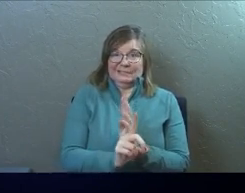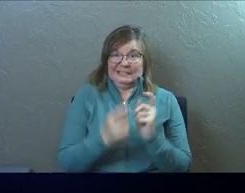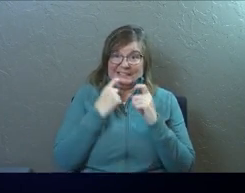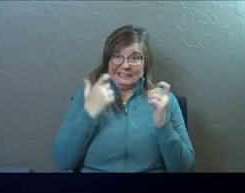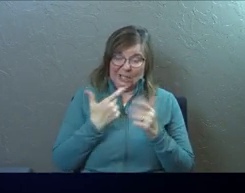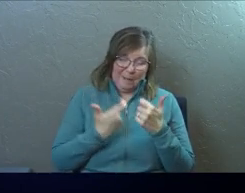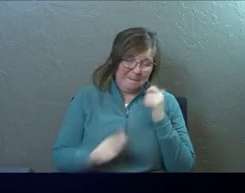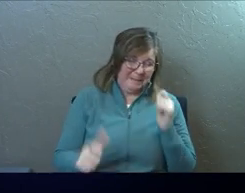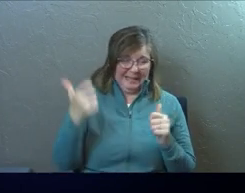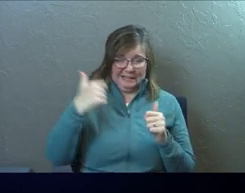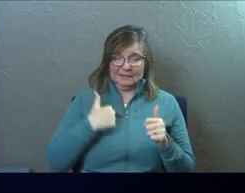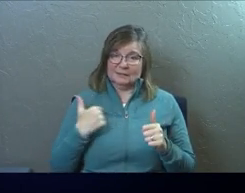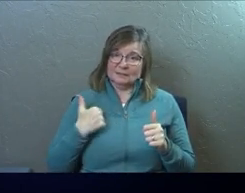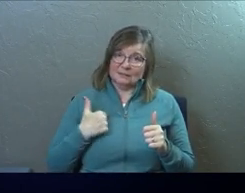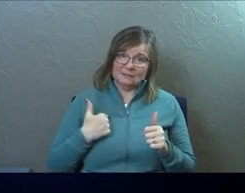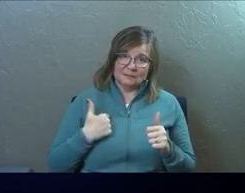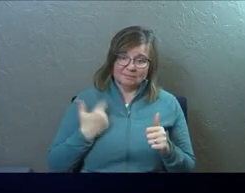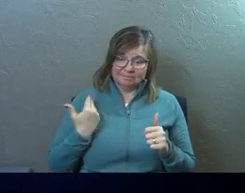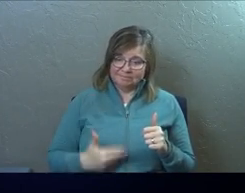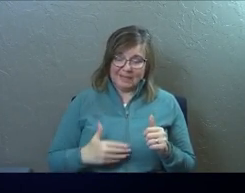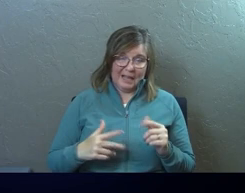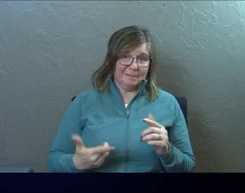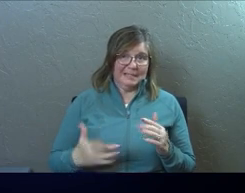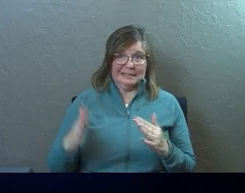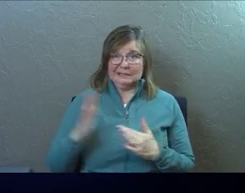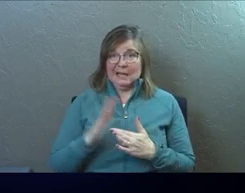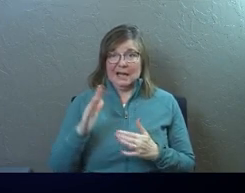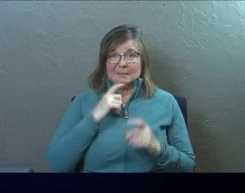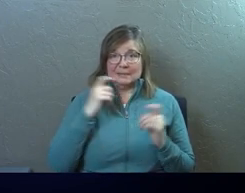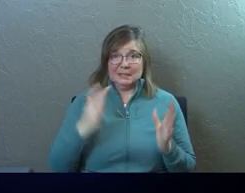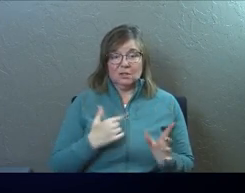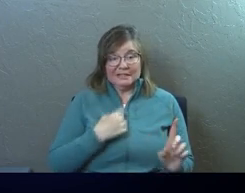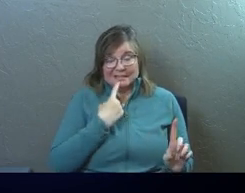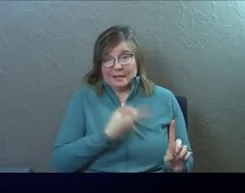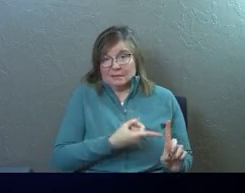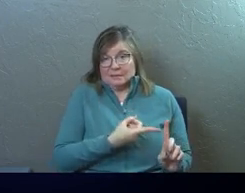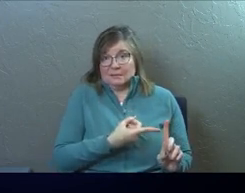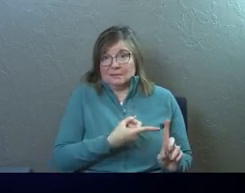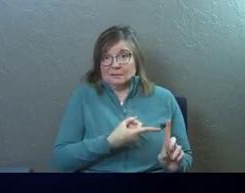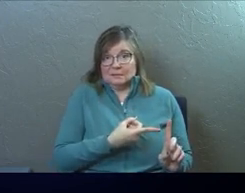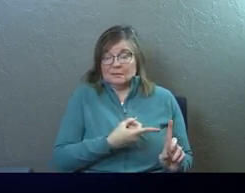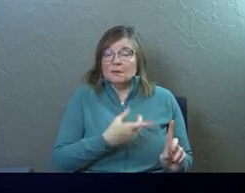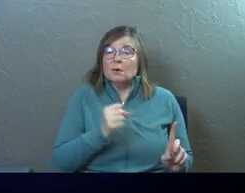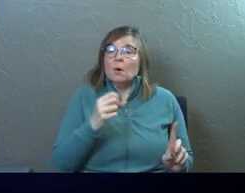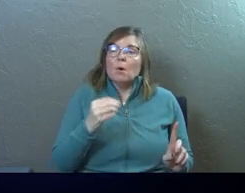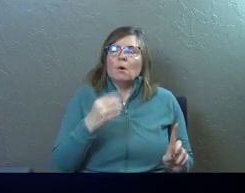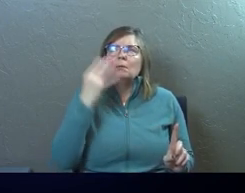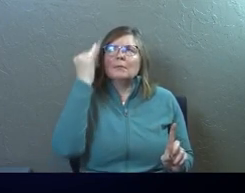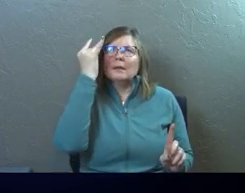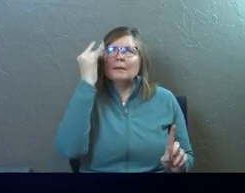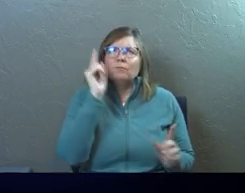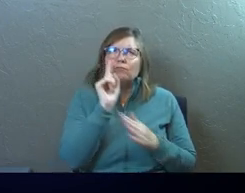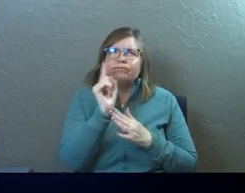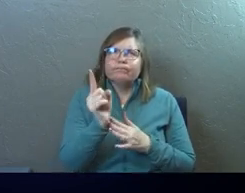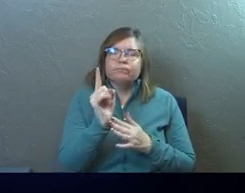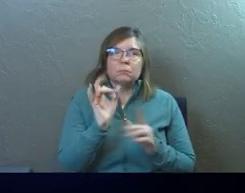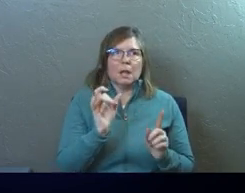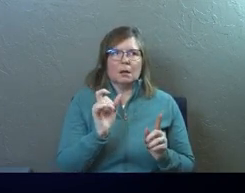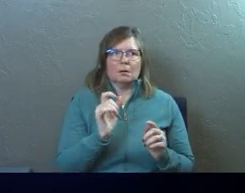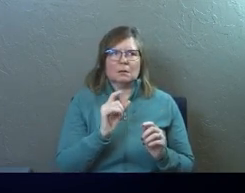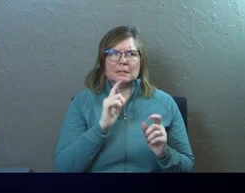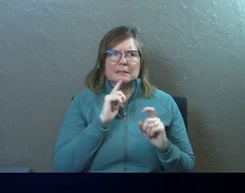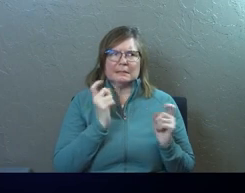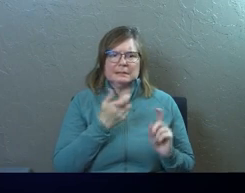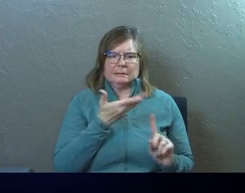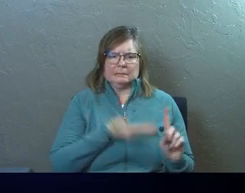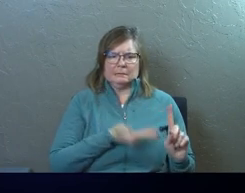sinners down through history. He's number one is the claim that he's making right there. And so think about it just for a second. Like how